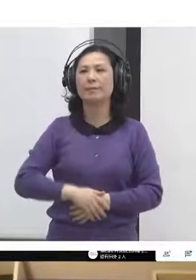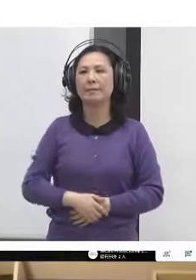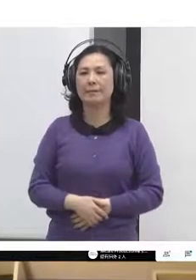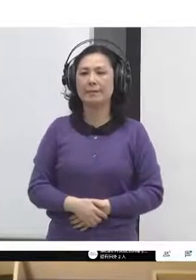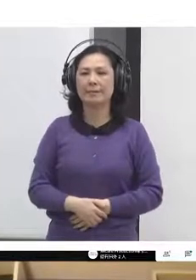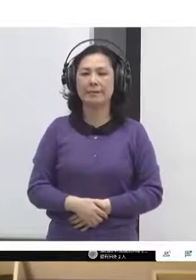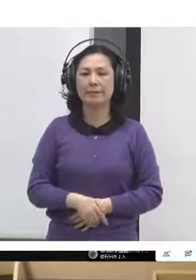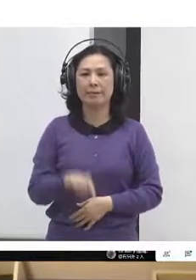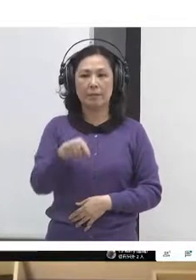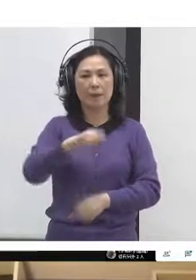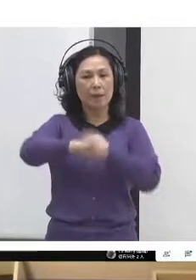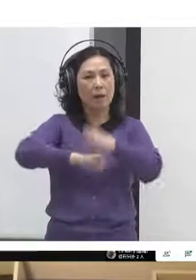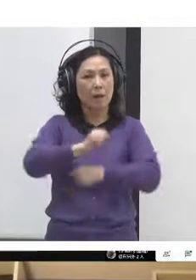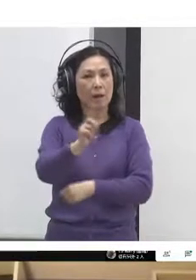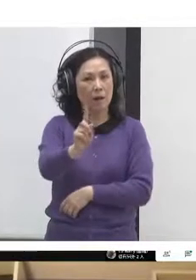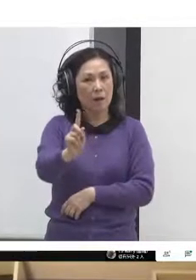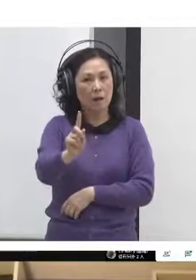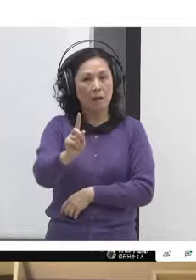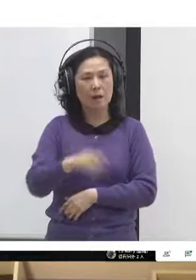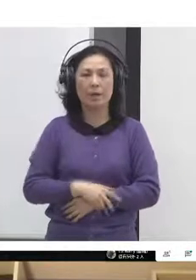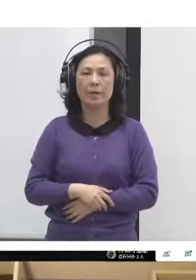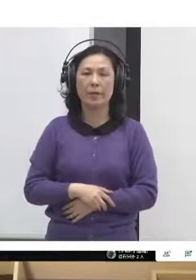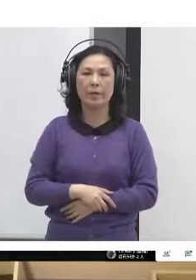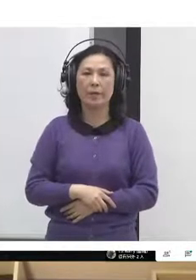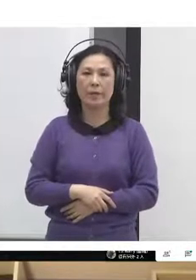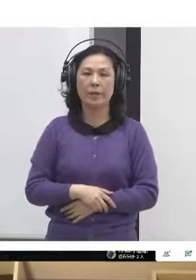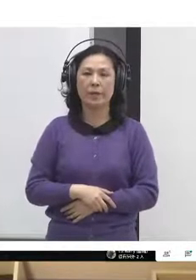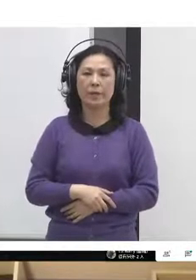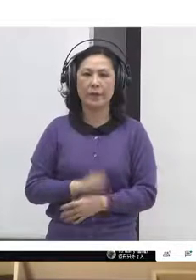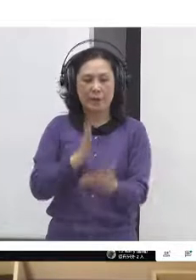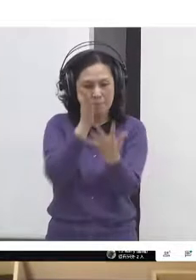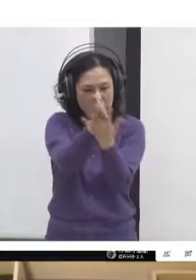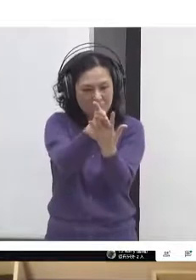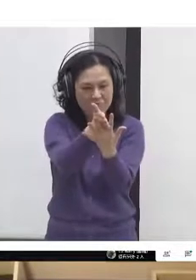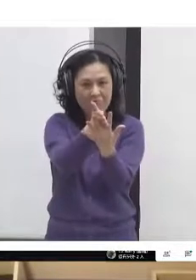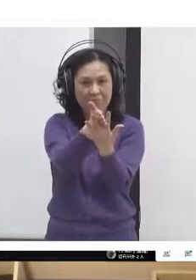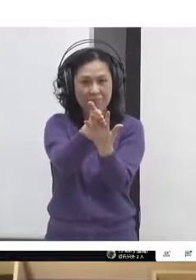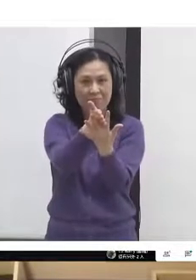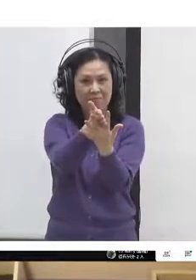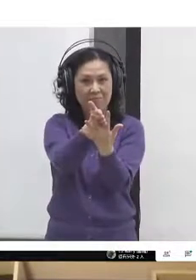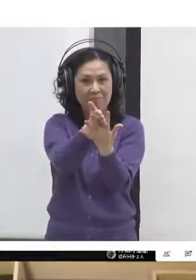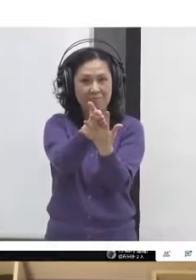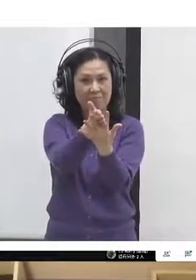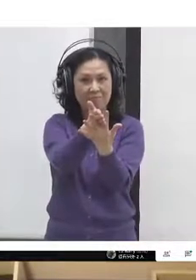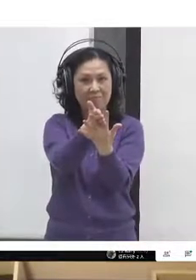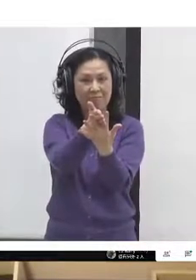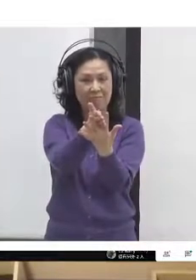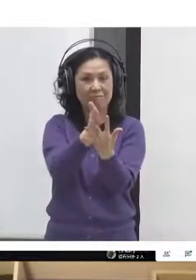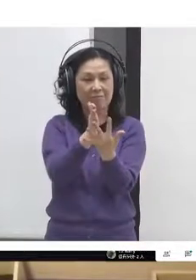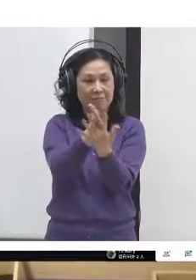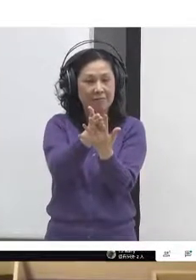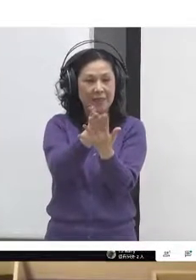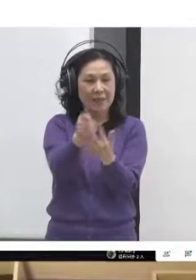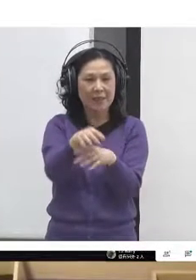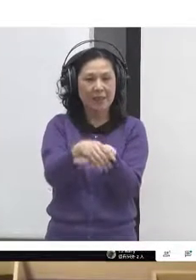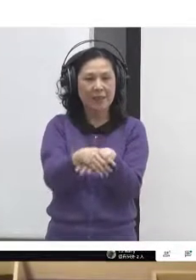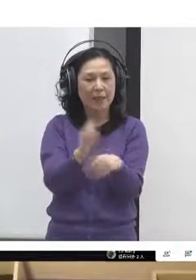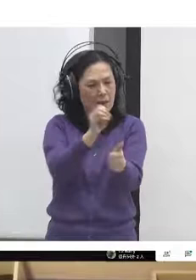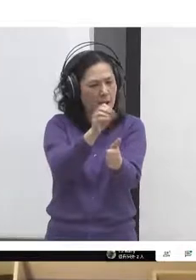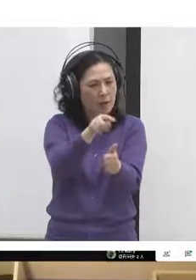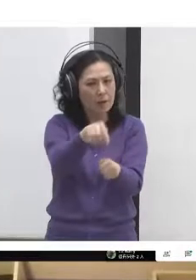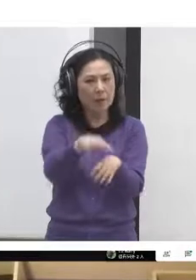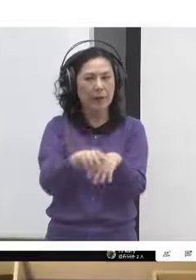disruption to draw attention and promote the importance of addressing this one more urgently. And